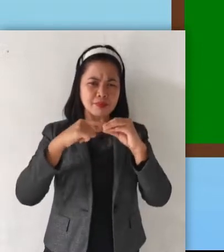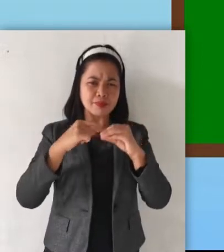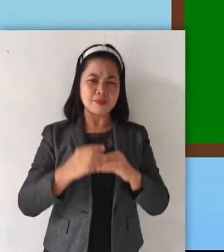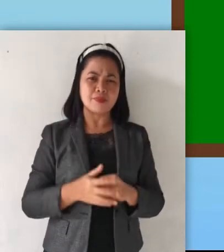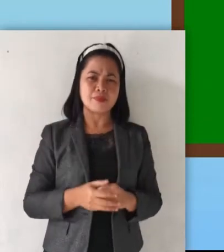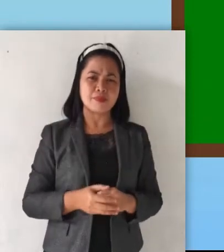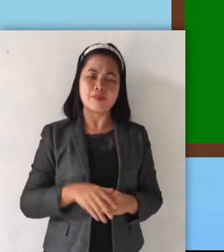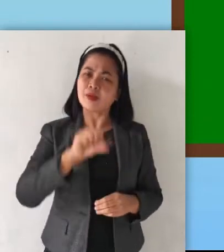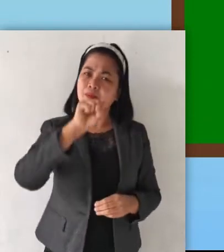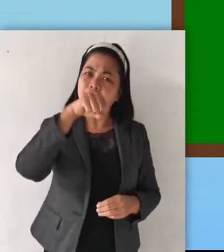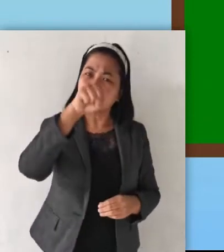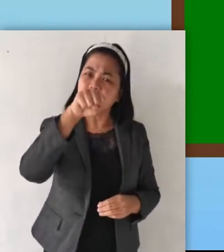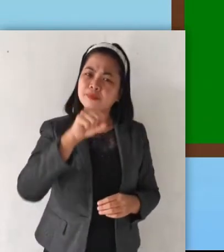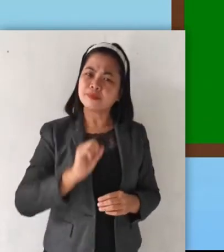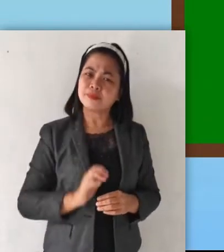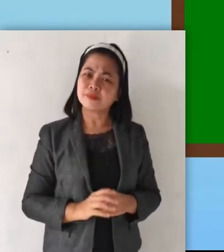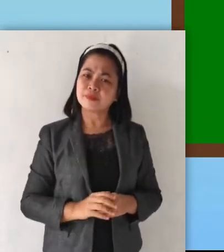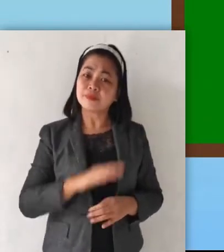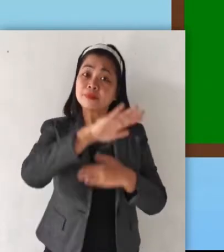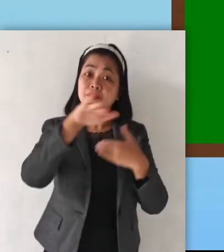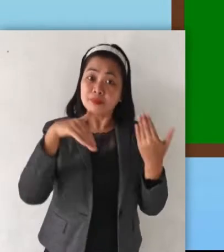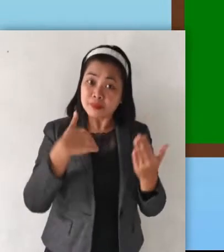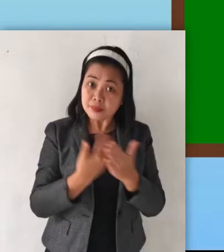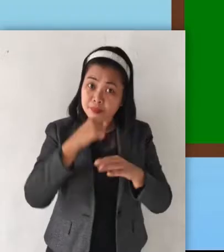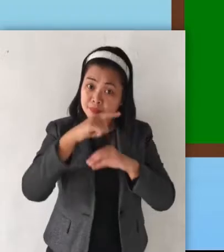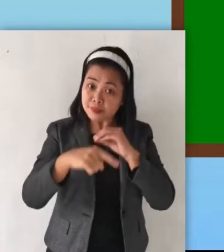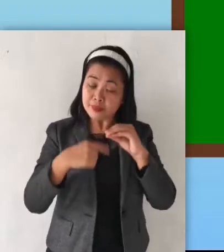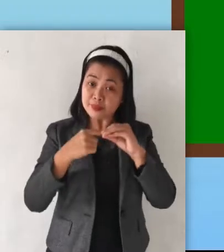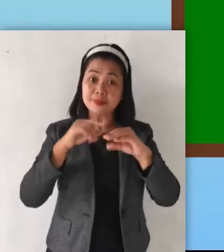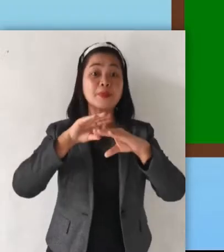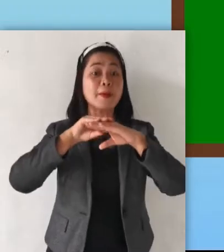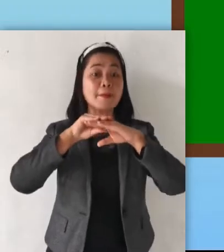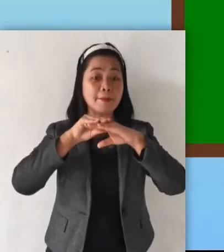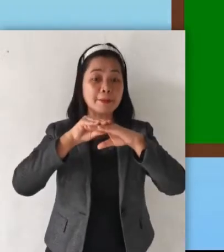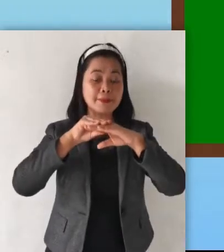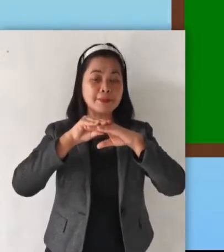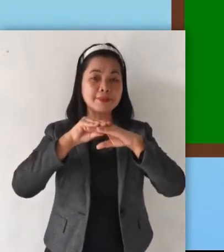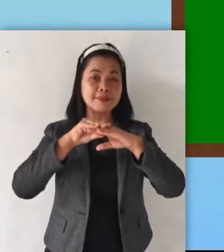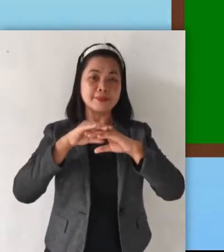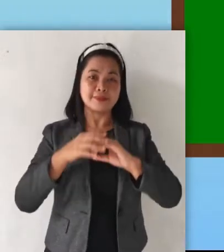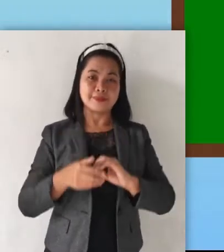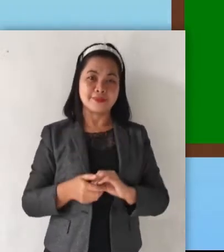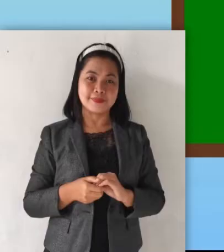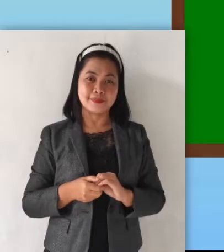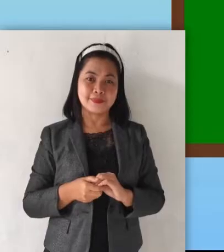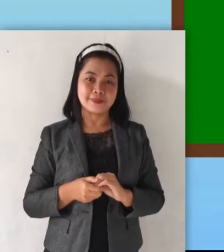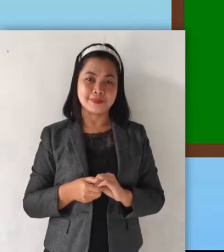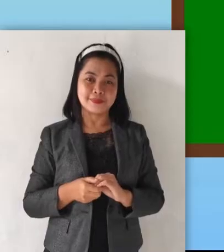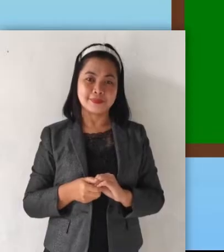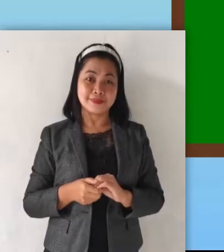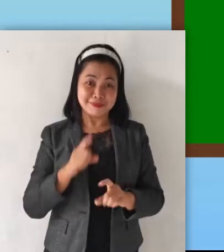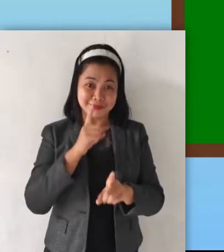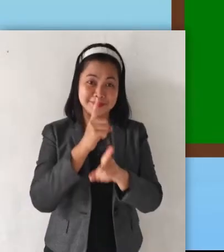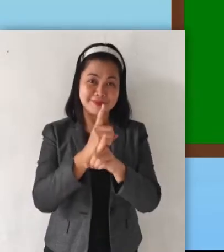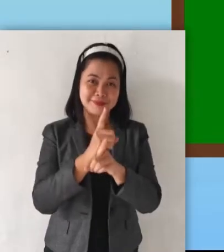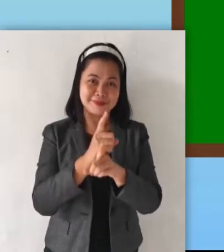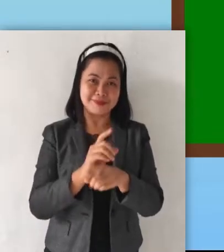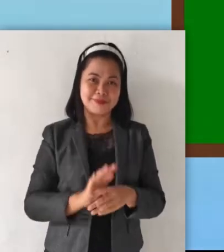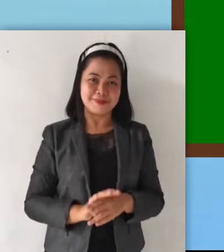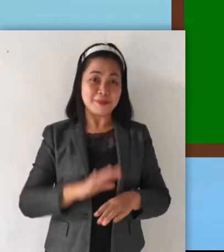Yes! It's all about matter, kids. Right!